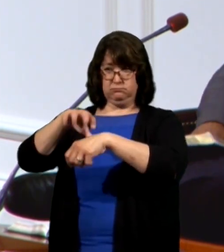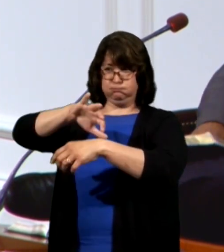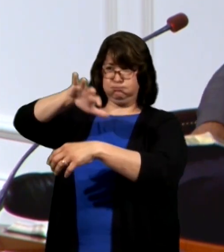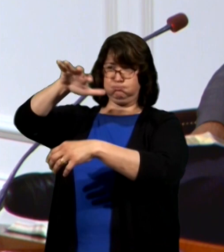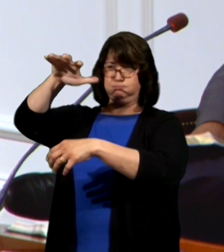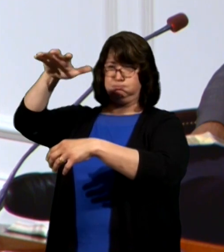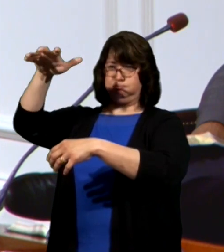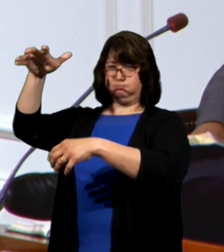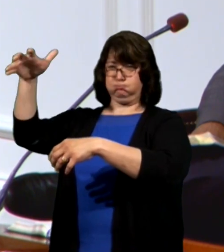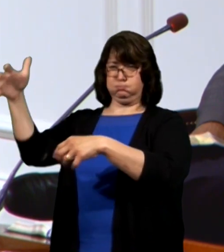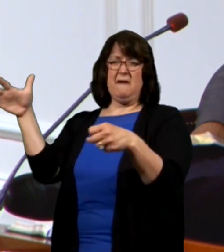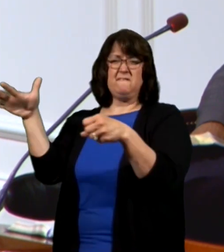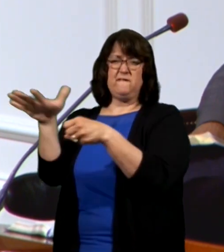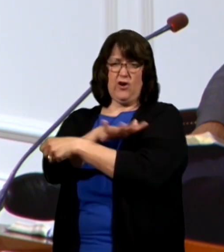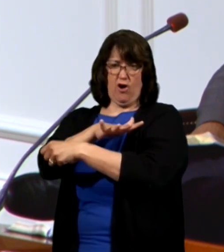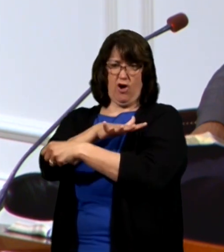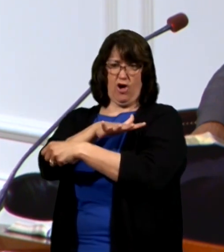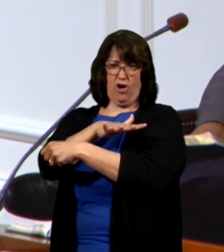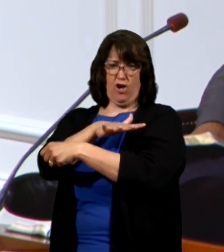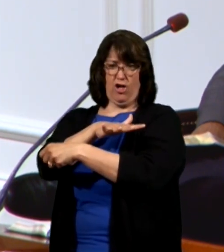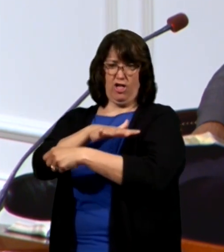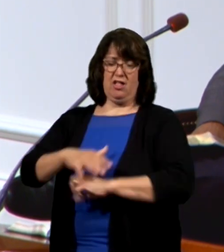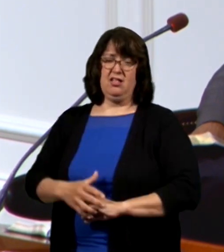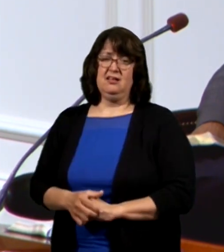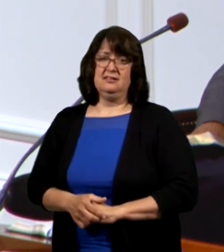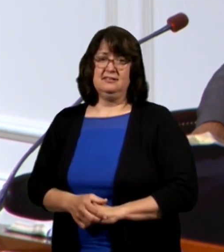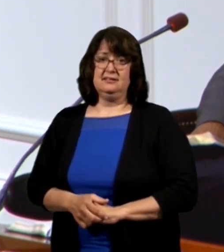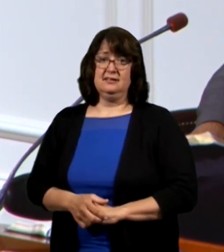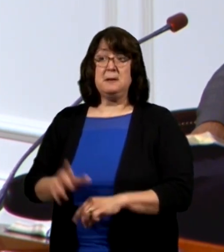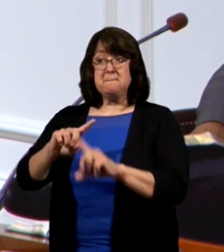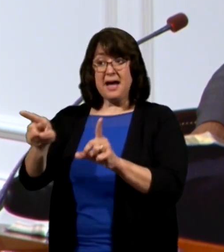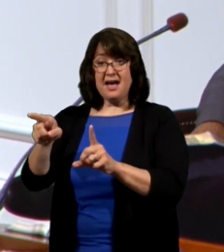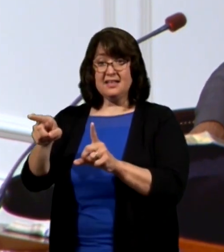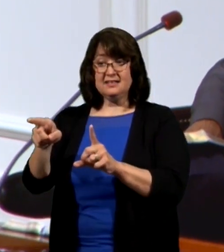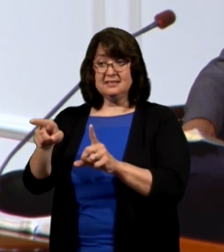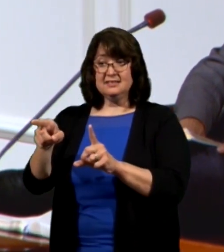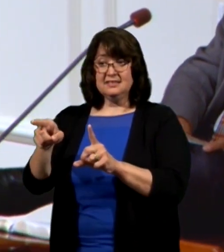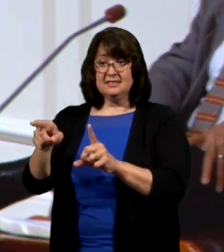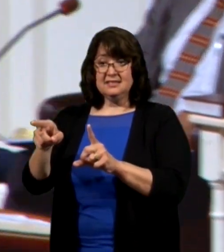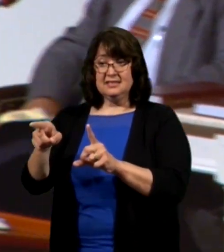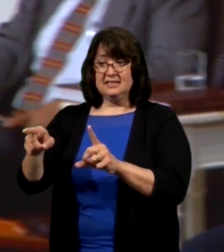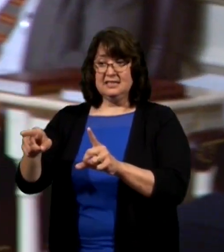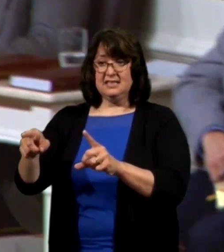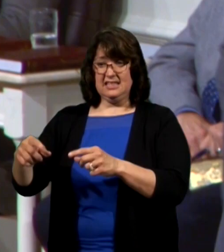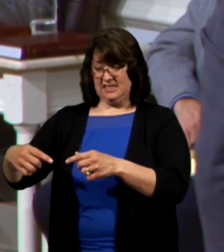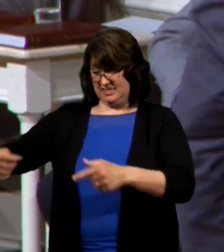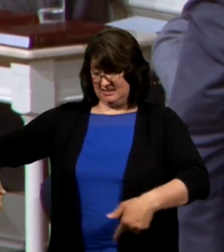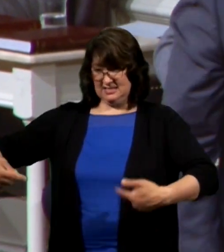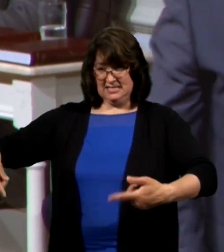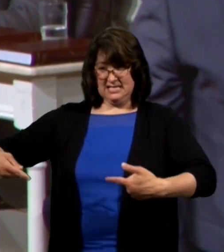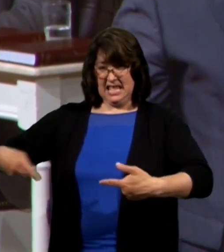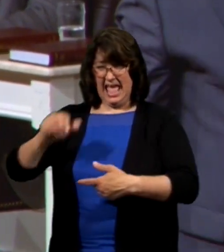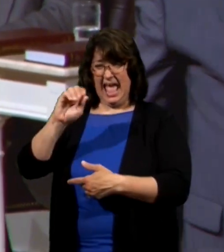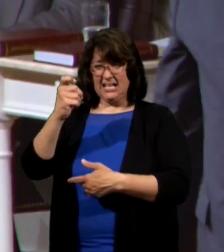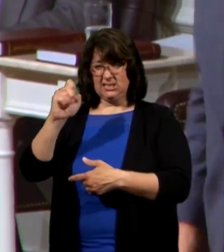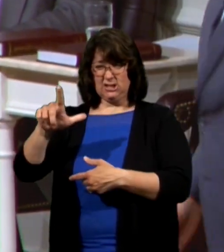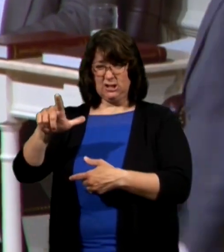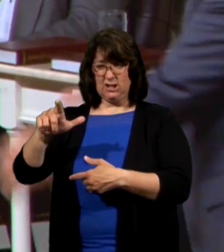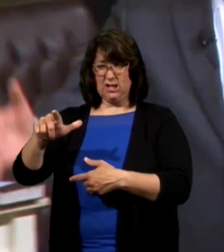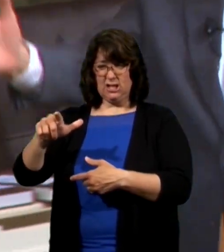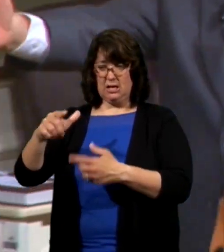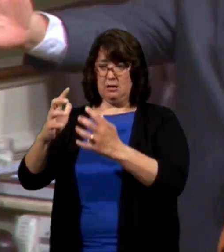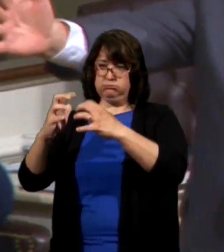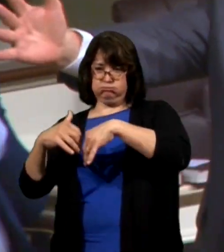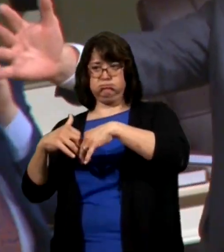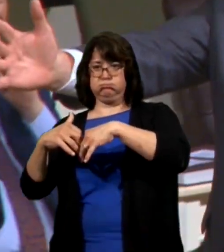filled to the gills but the bearings are out on the rear axle of that trailer and